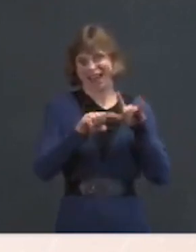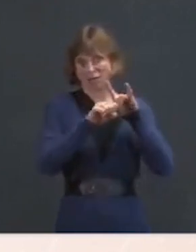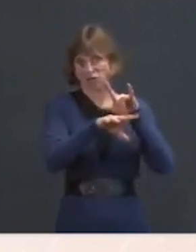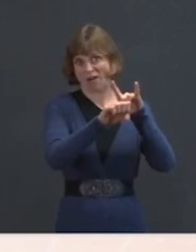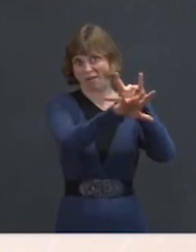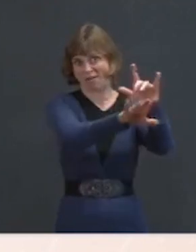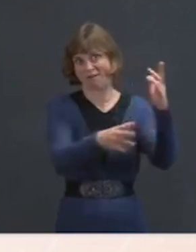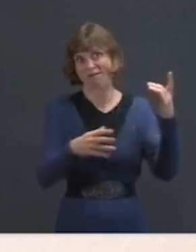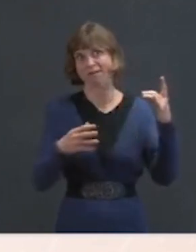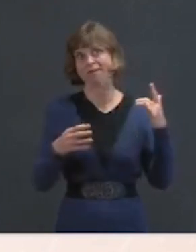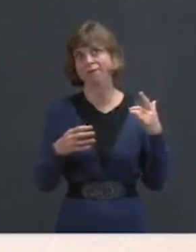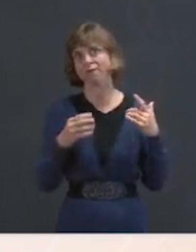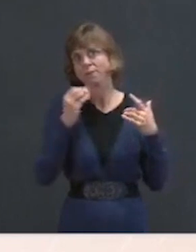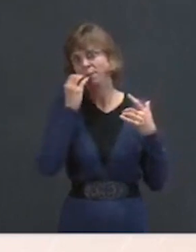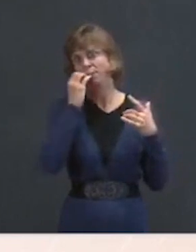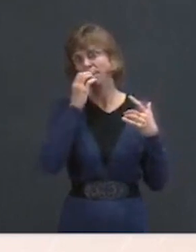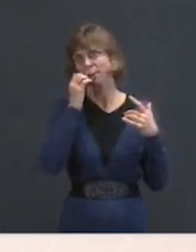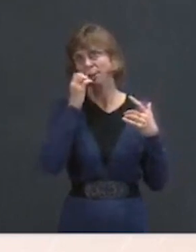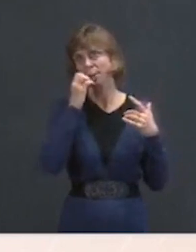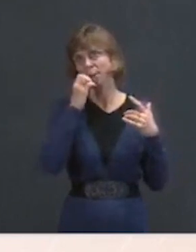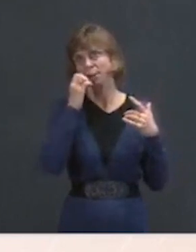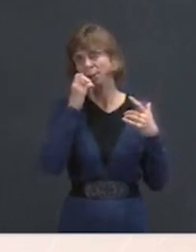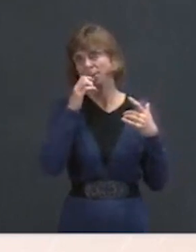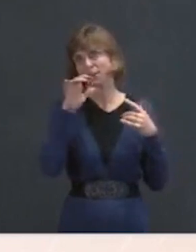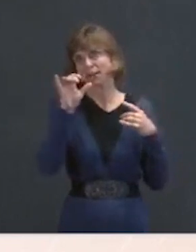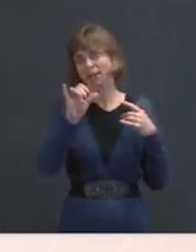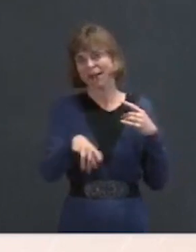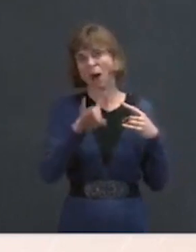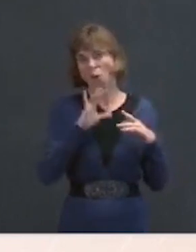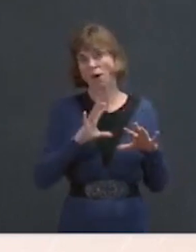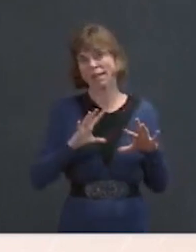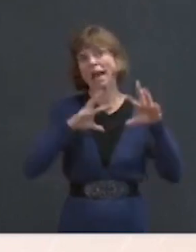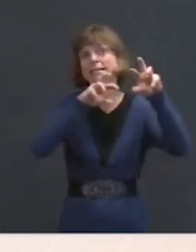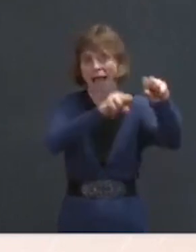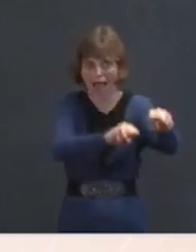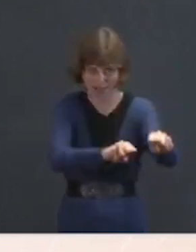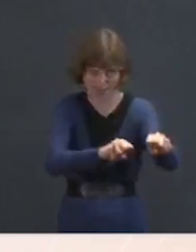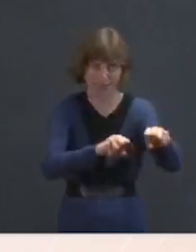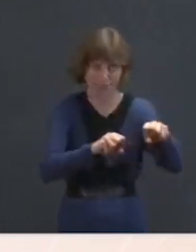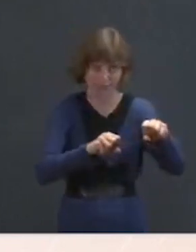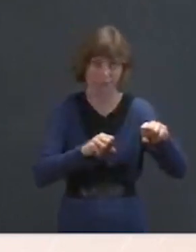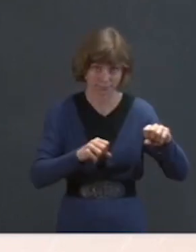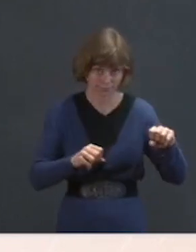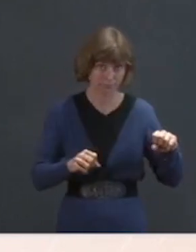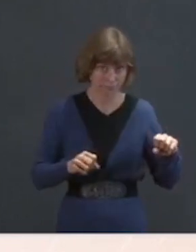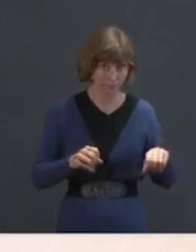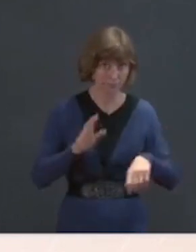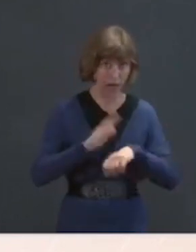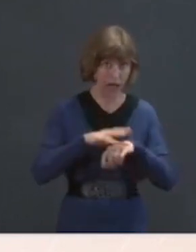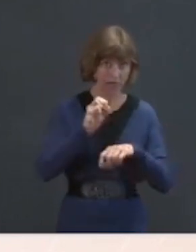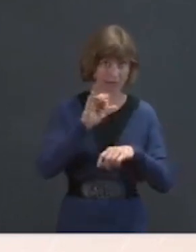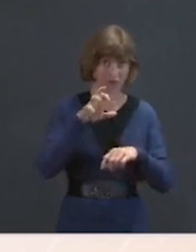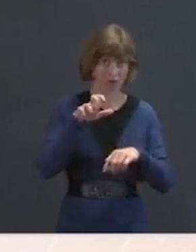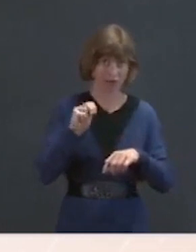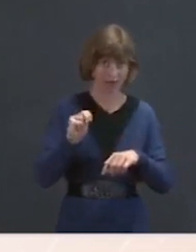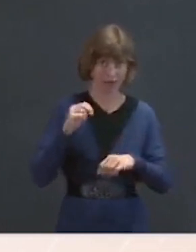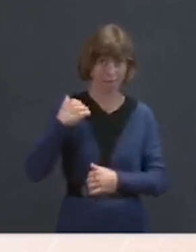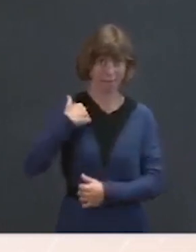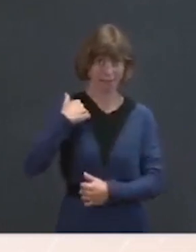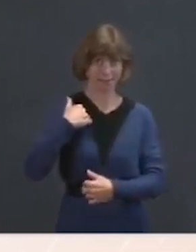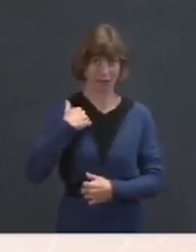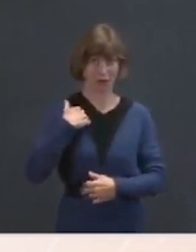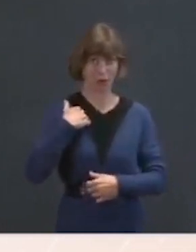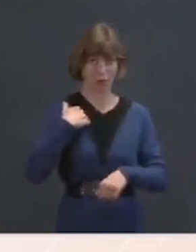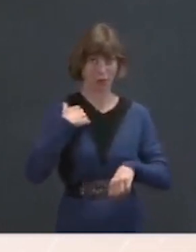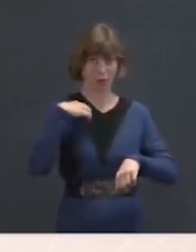of that would excuse me, that was a that was a an attack on on Syrian militant military installations